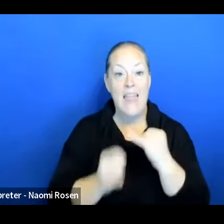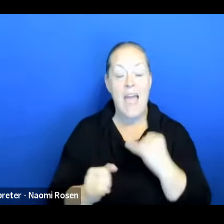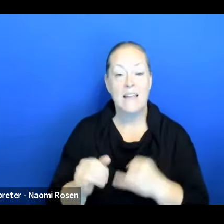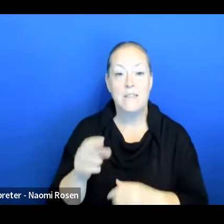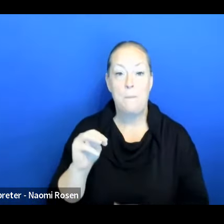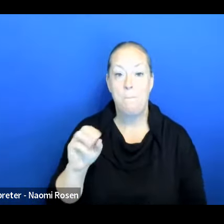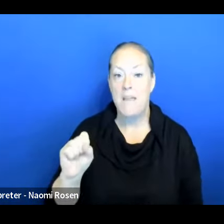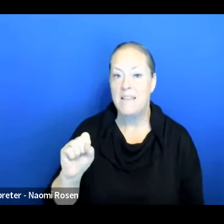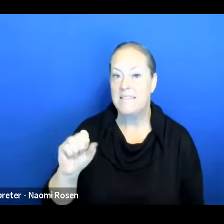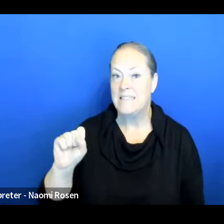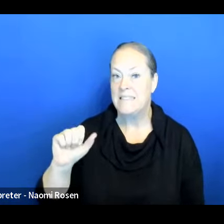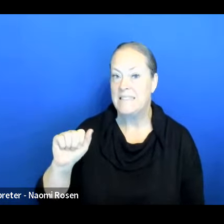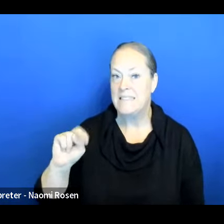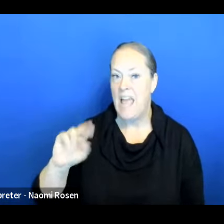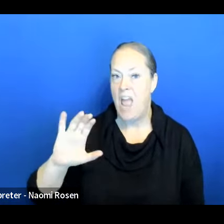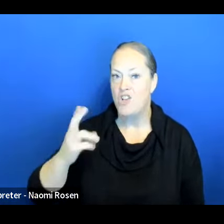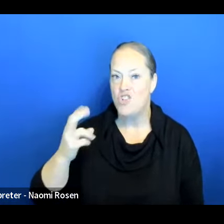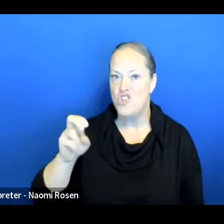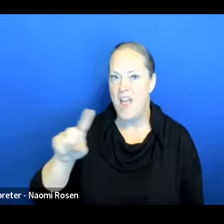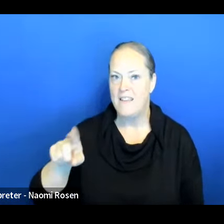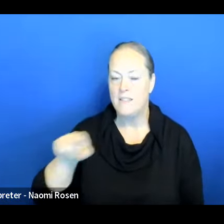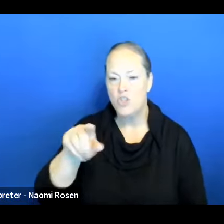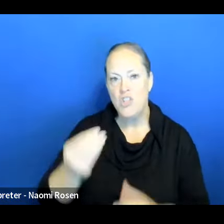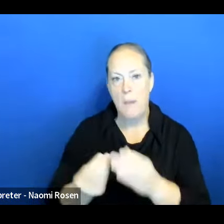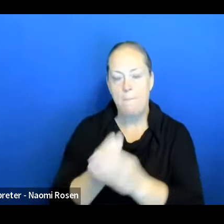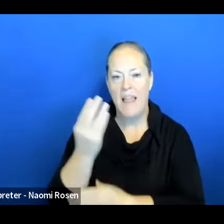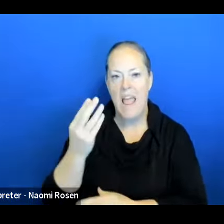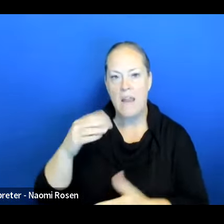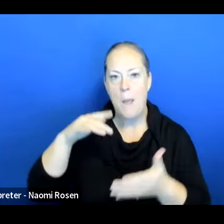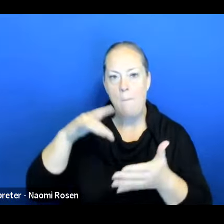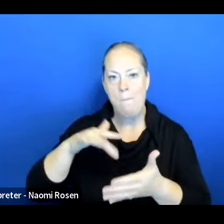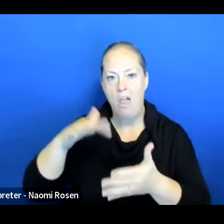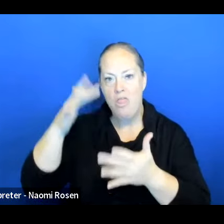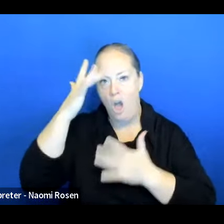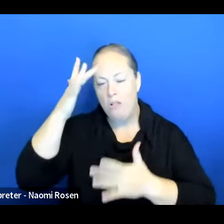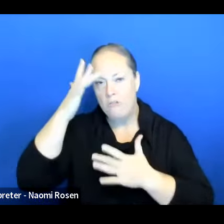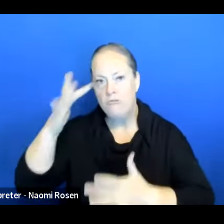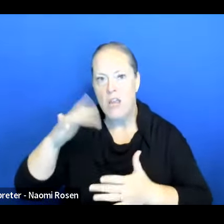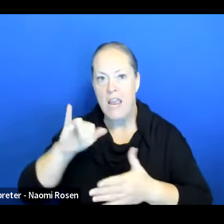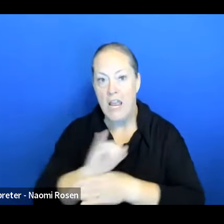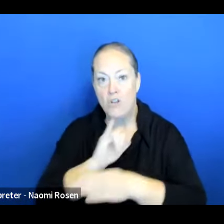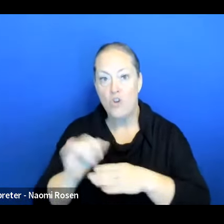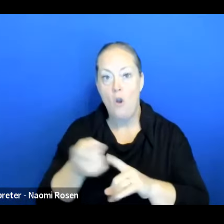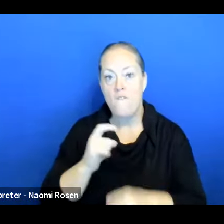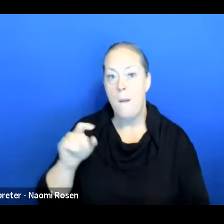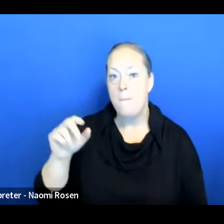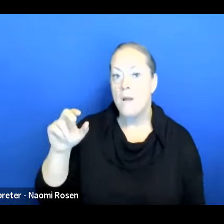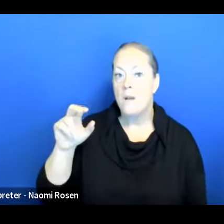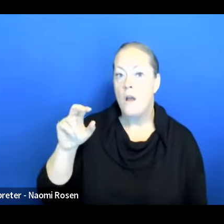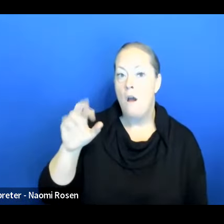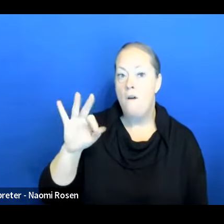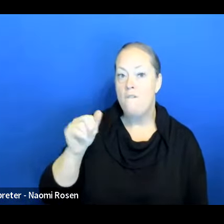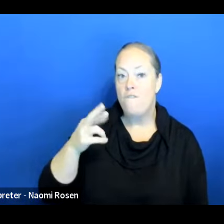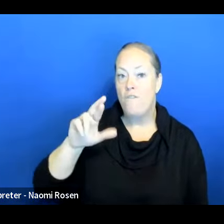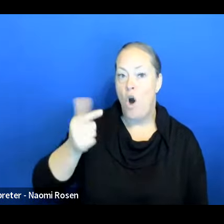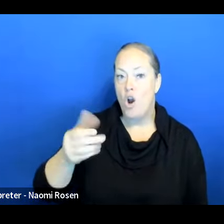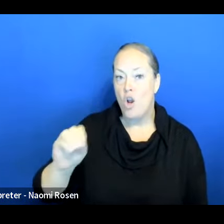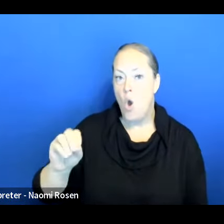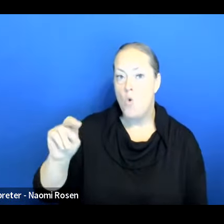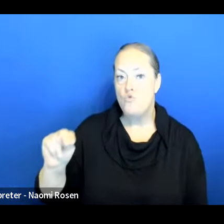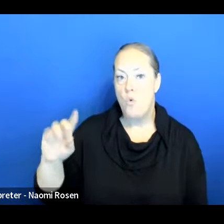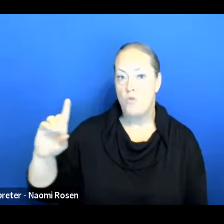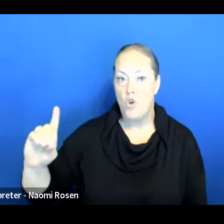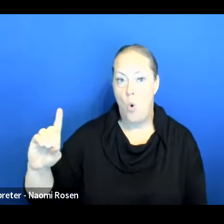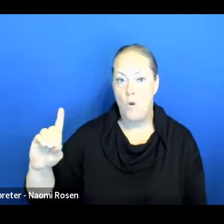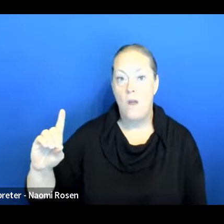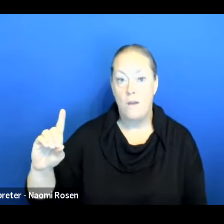Sanchez, a plant pathology intern, USDA ARS, Fargo, North Dakota. I want you to keep that in mind when I tell you a little bit more about her